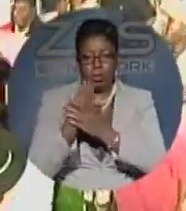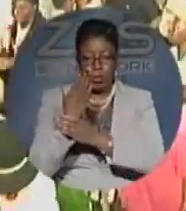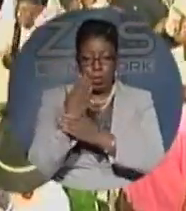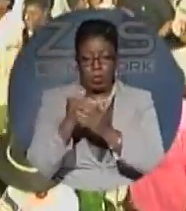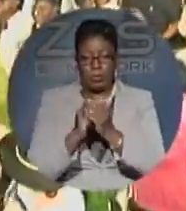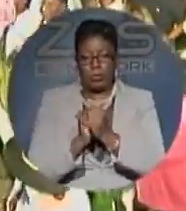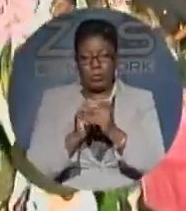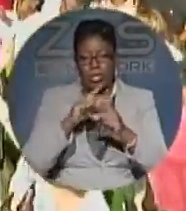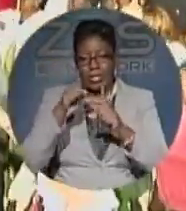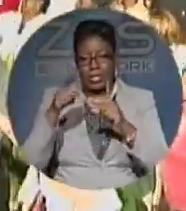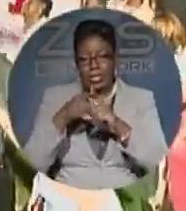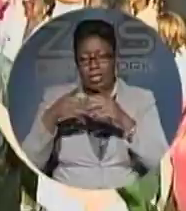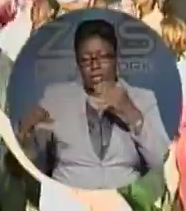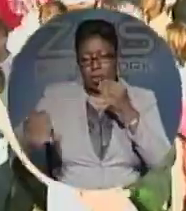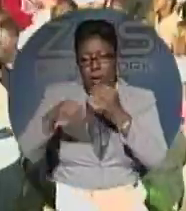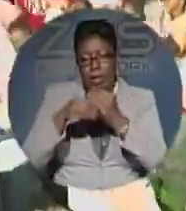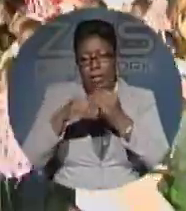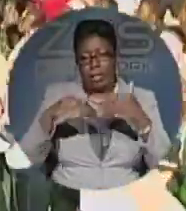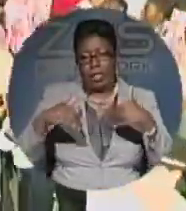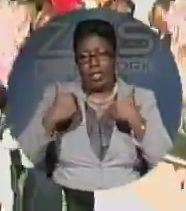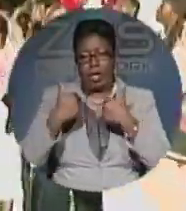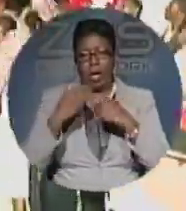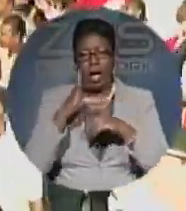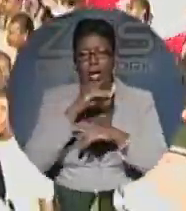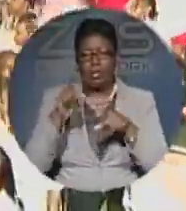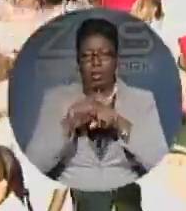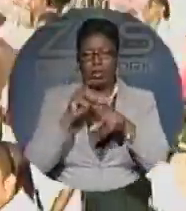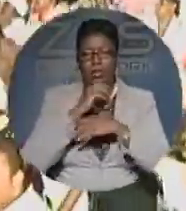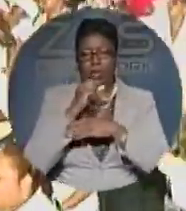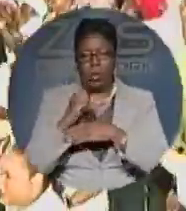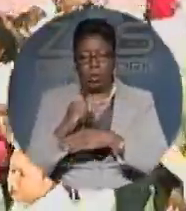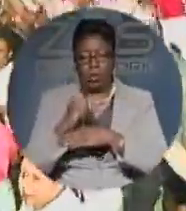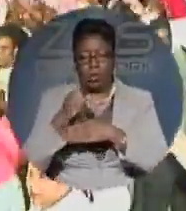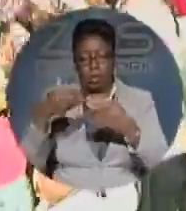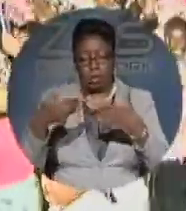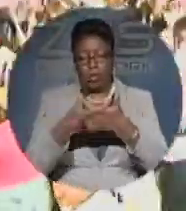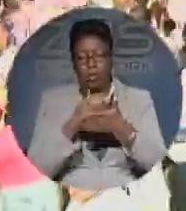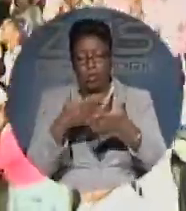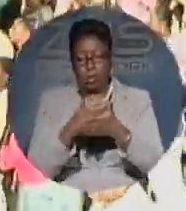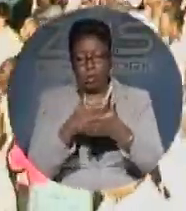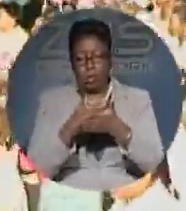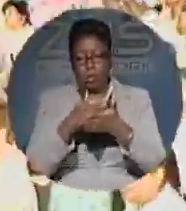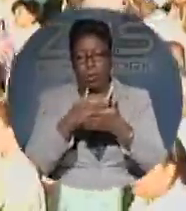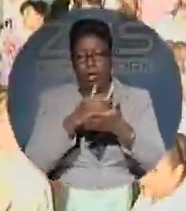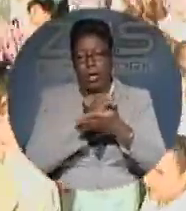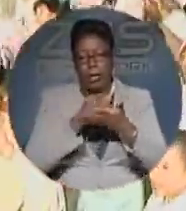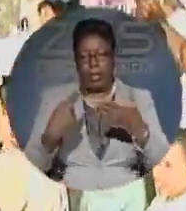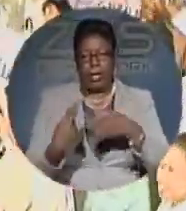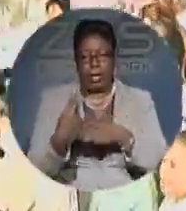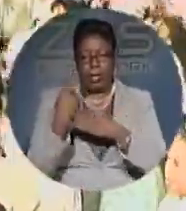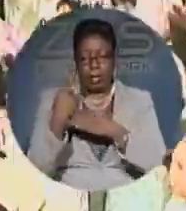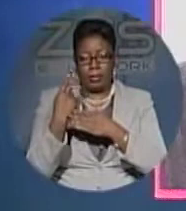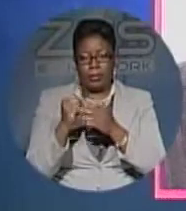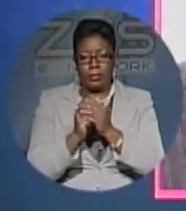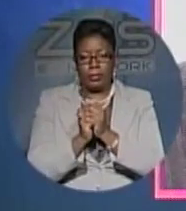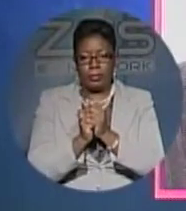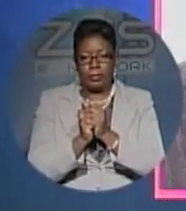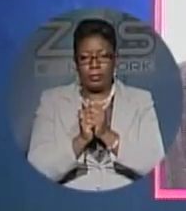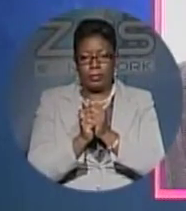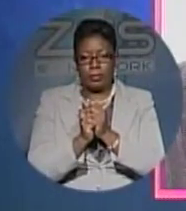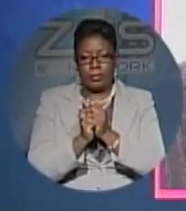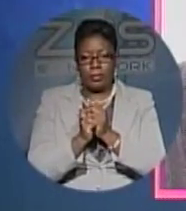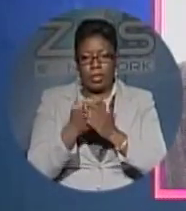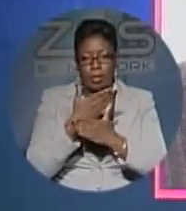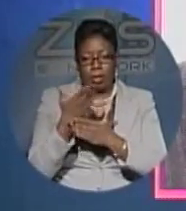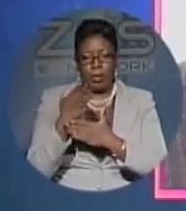thrust to add young and new faces to the party's lineup will also carry over to Grand Bahama and the candidates who will run there. And while there will